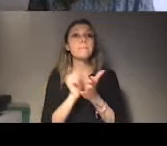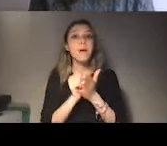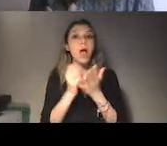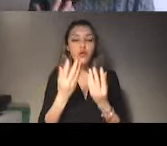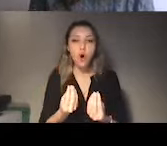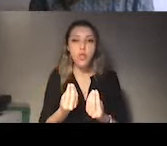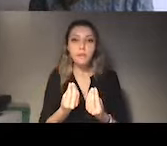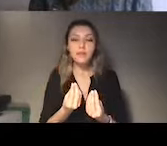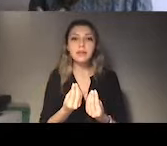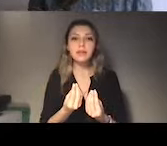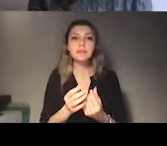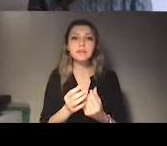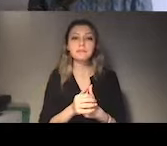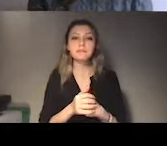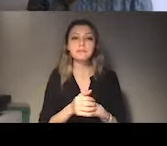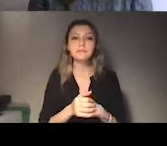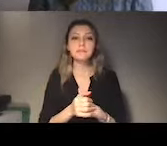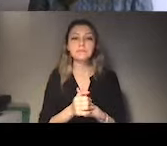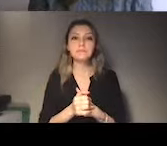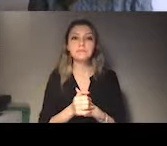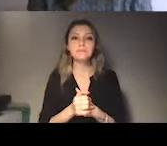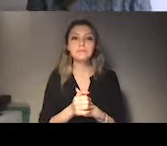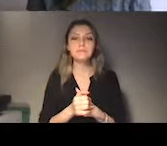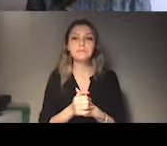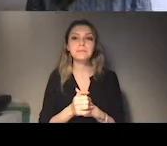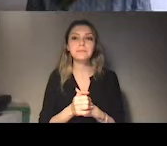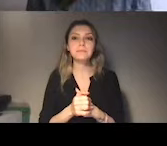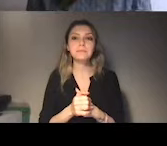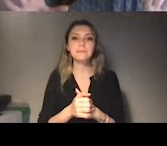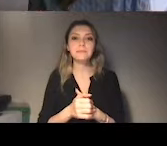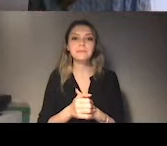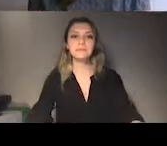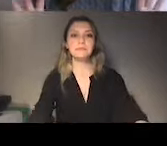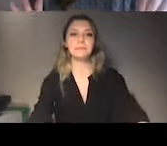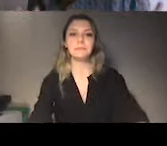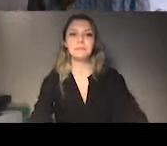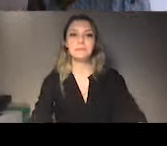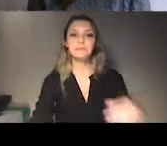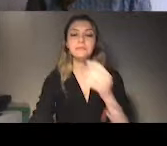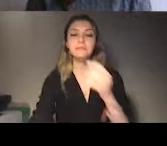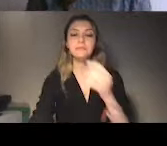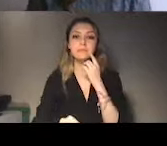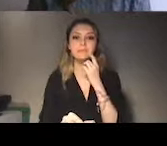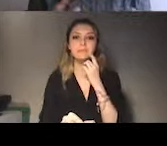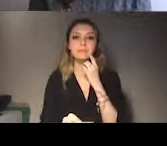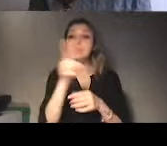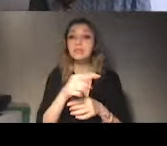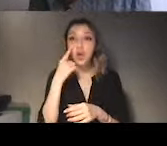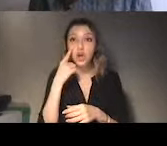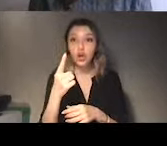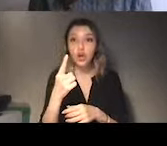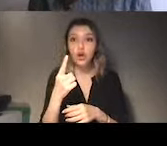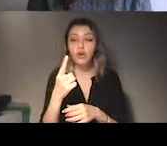In that level has In order that